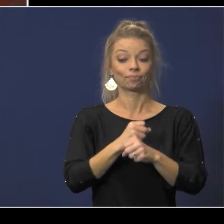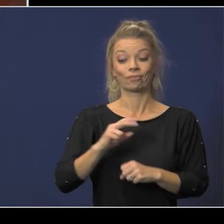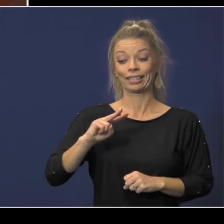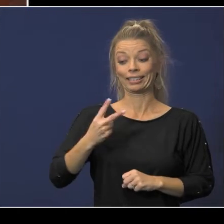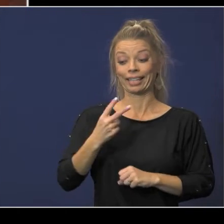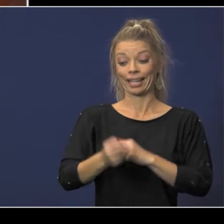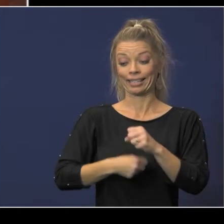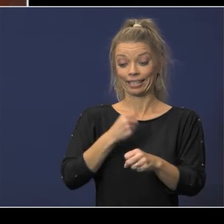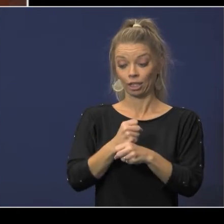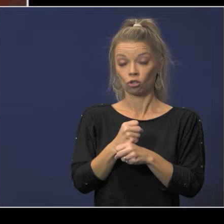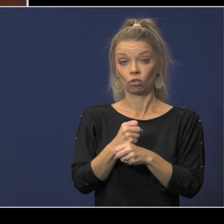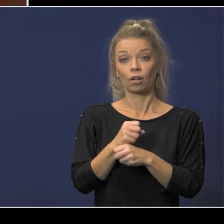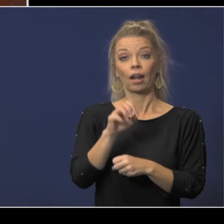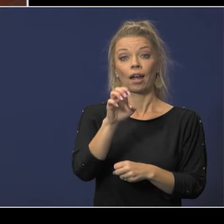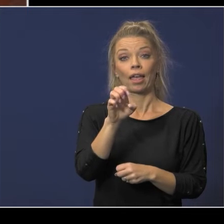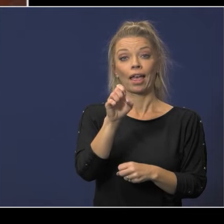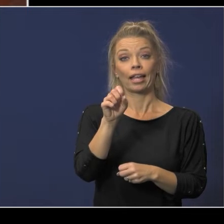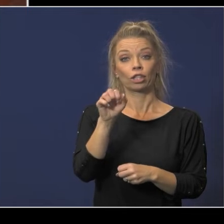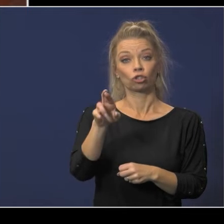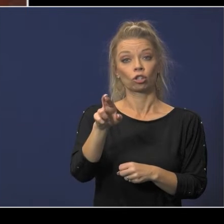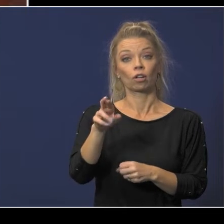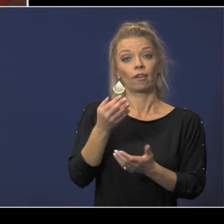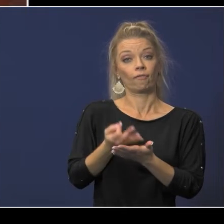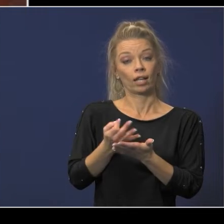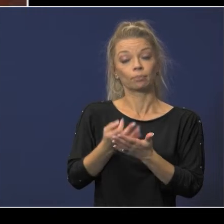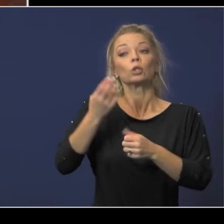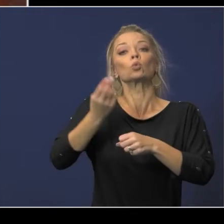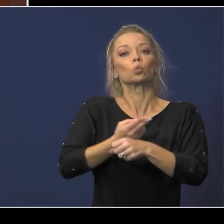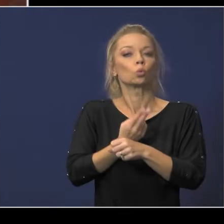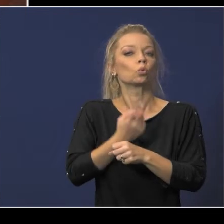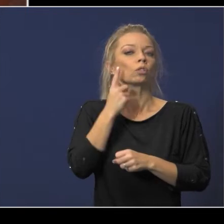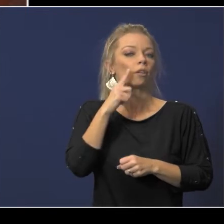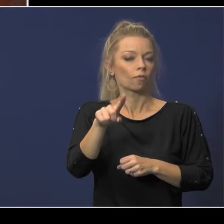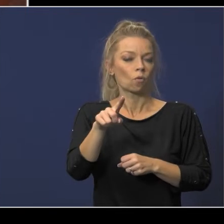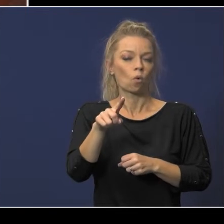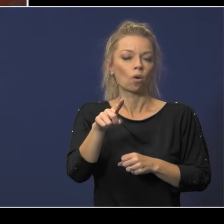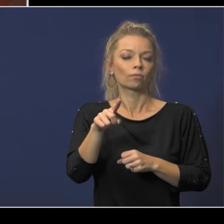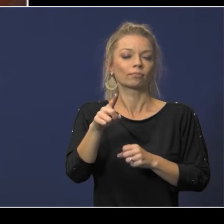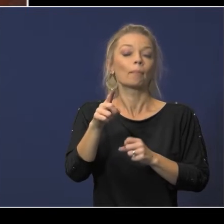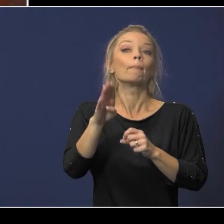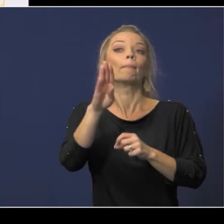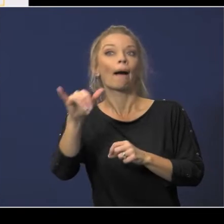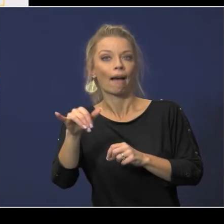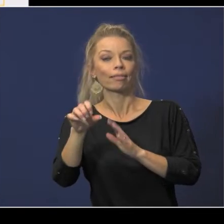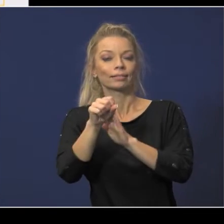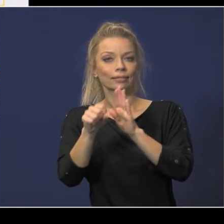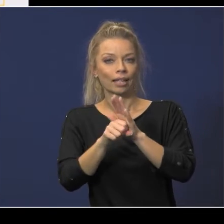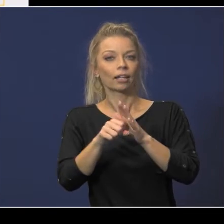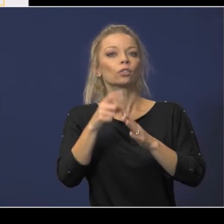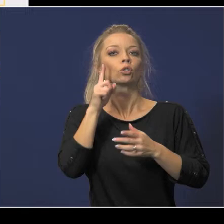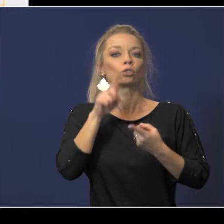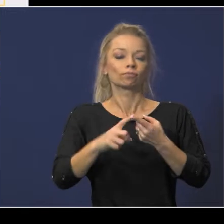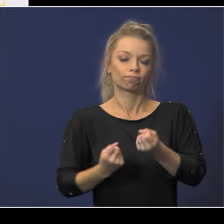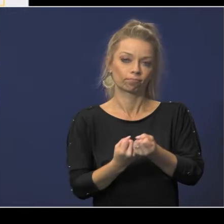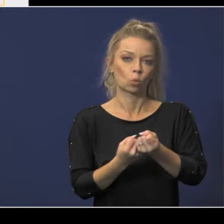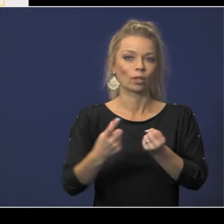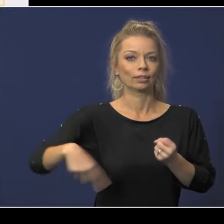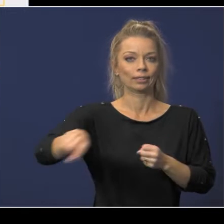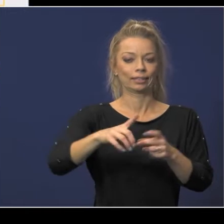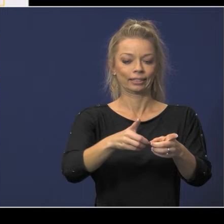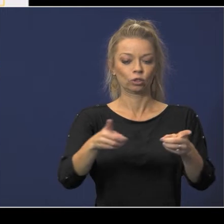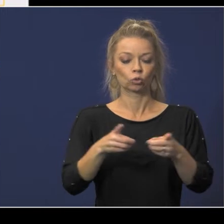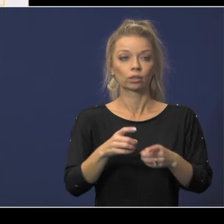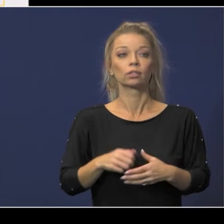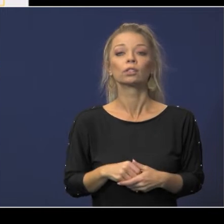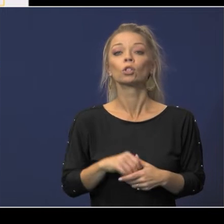funds have been utilized by the state to reduce funding to the districts then based on the results as of